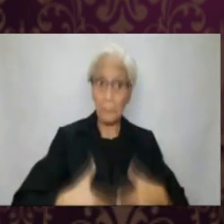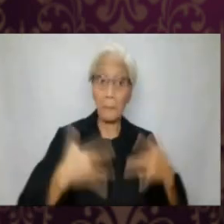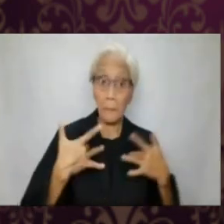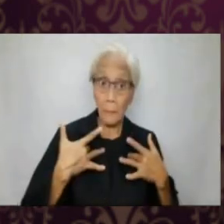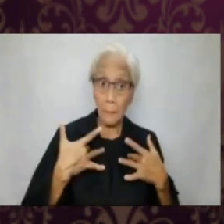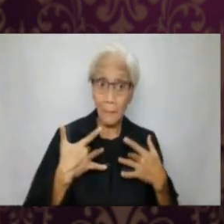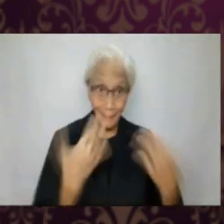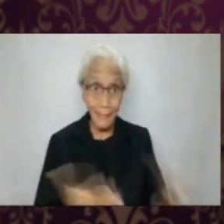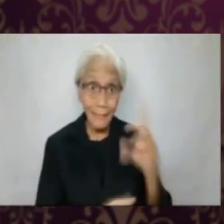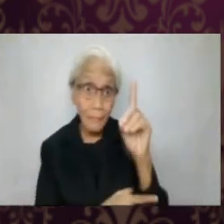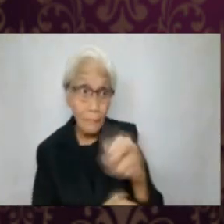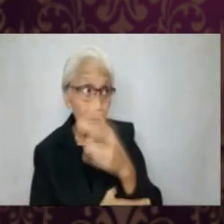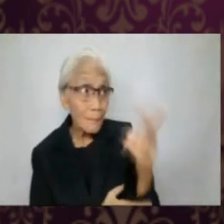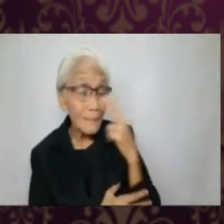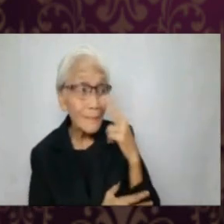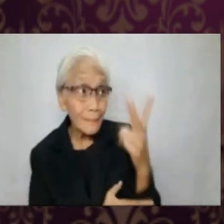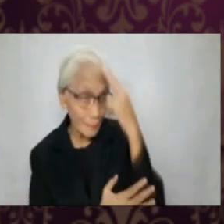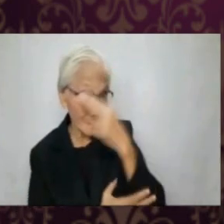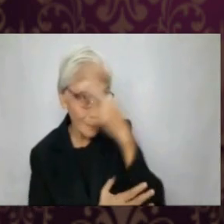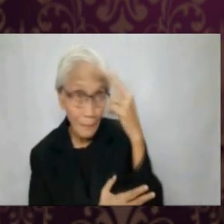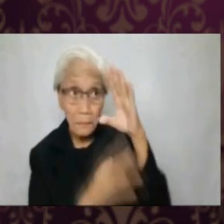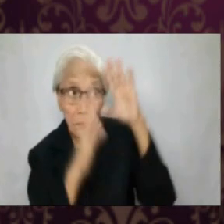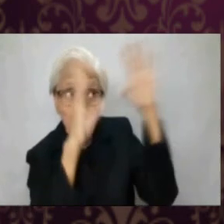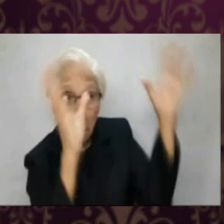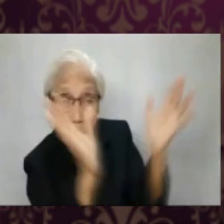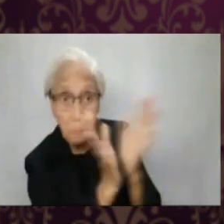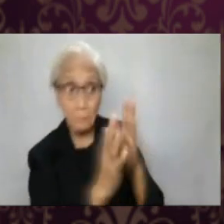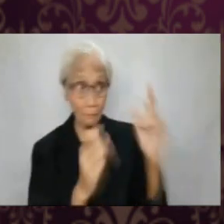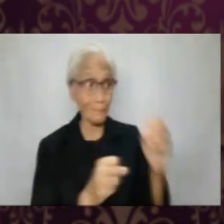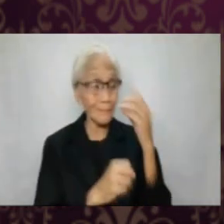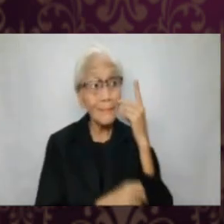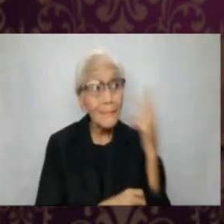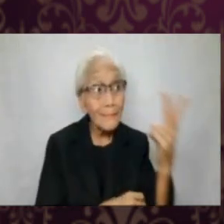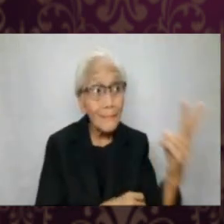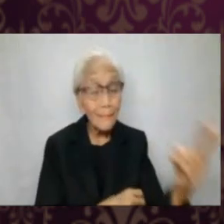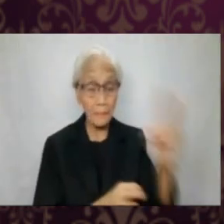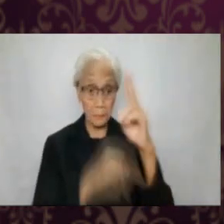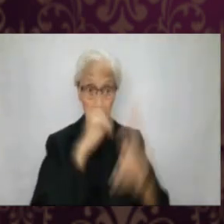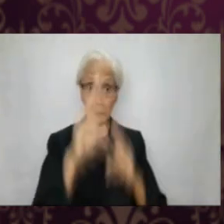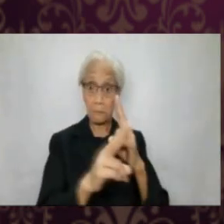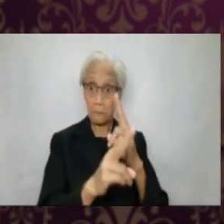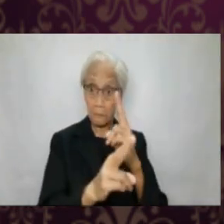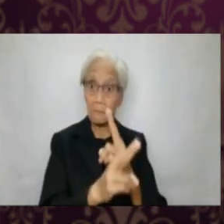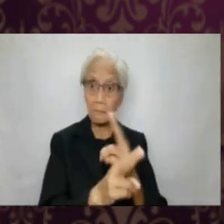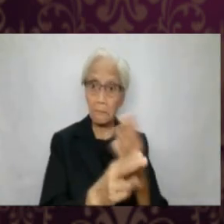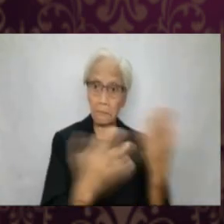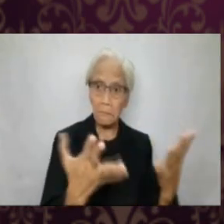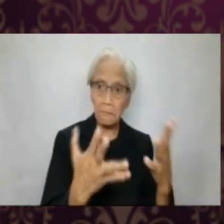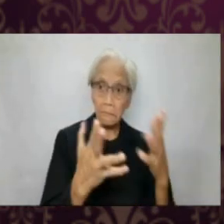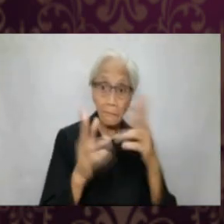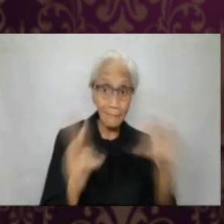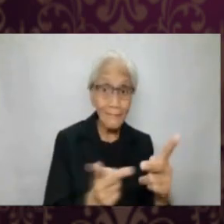in the big game of life. Do you see the Catholic picture, my friend? Do you see the whole